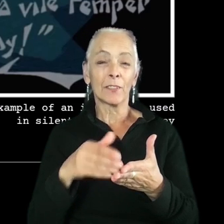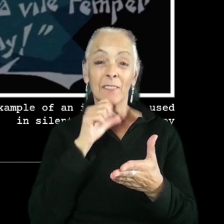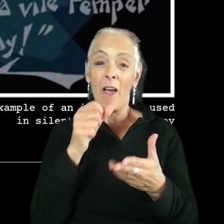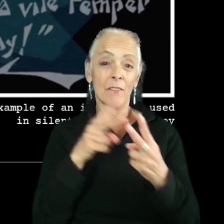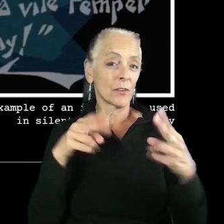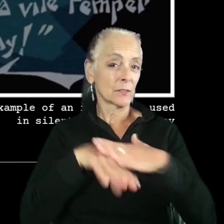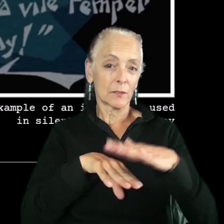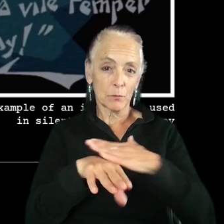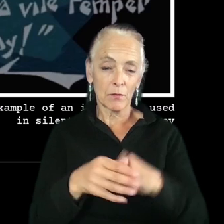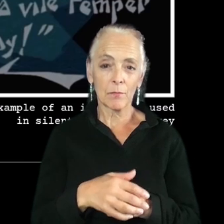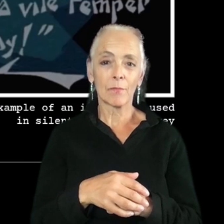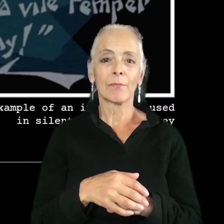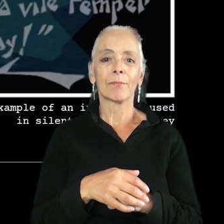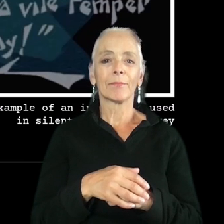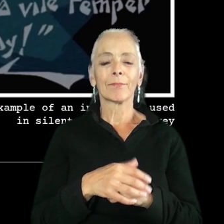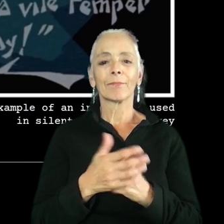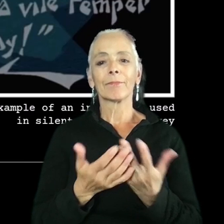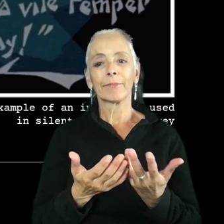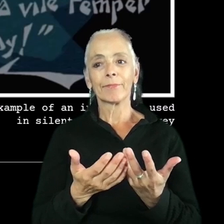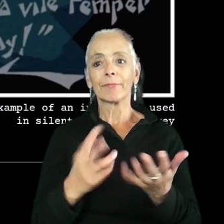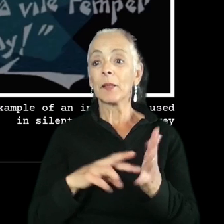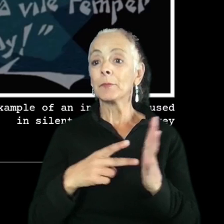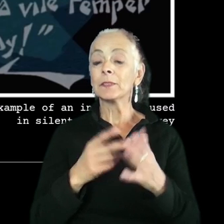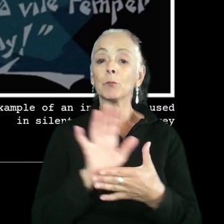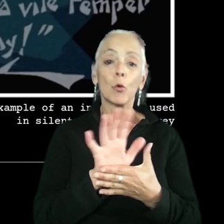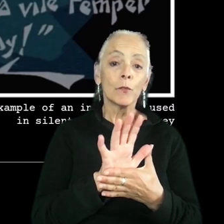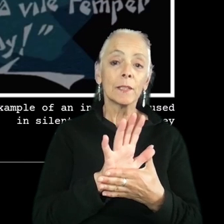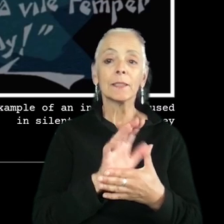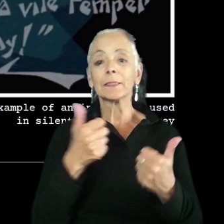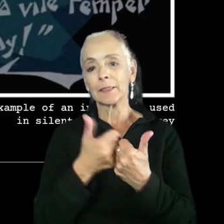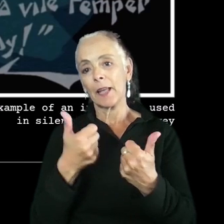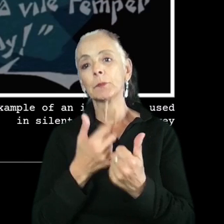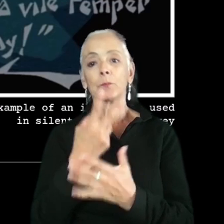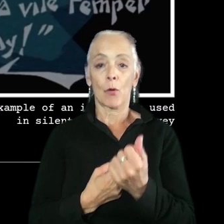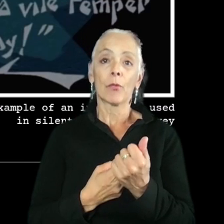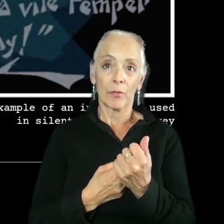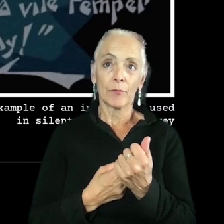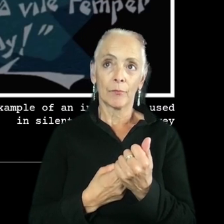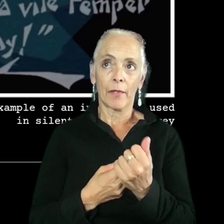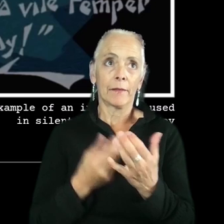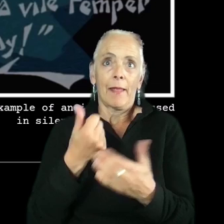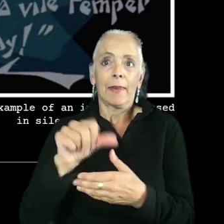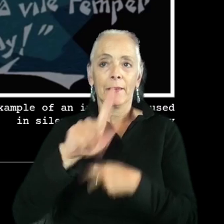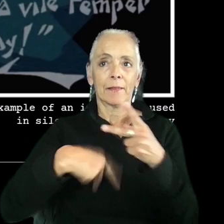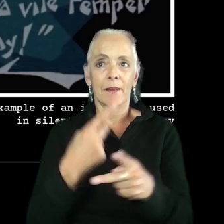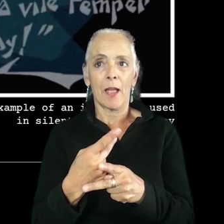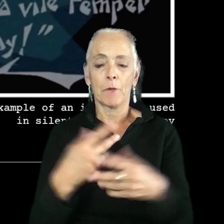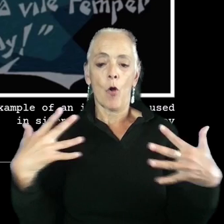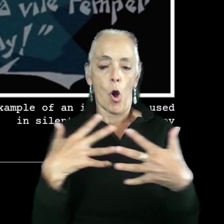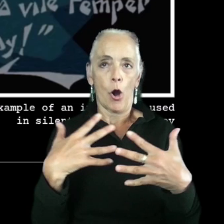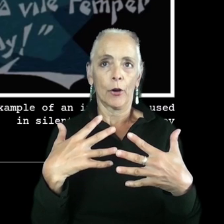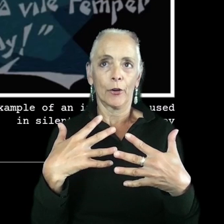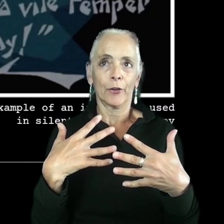accessible. And that goes for, you know, movies and games alike and any other type of, you know, horror content